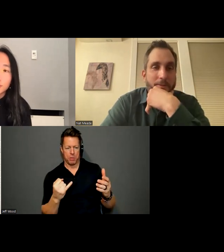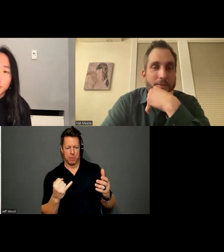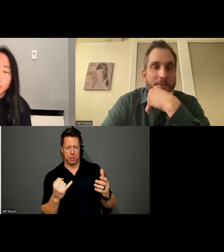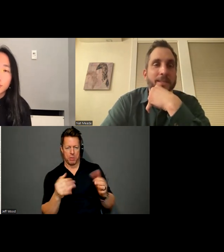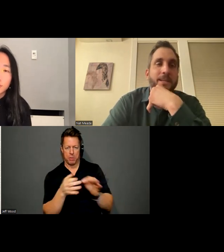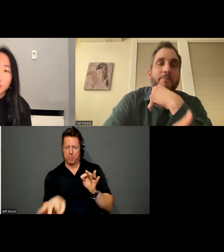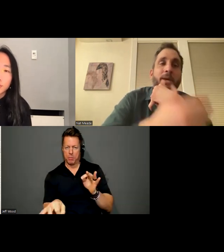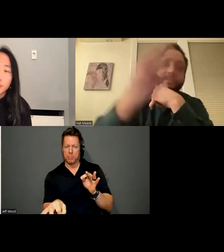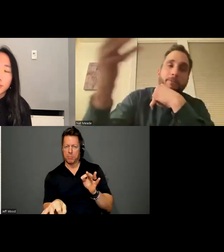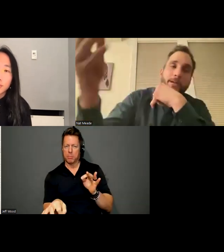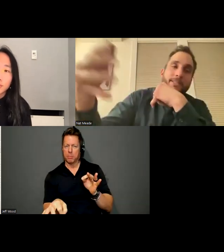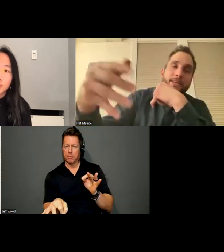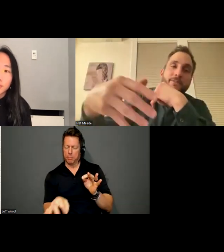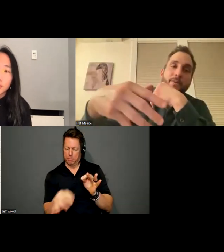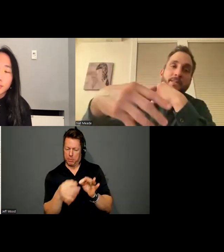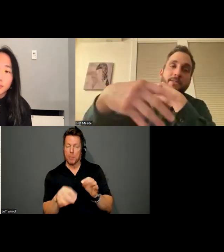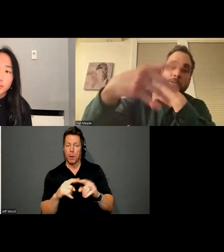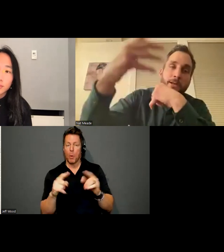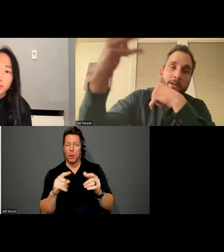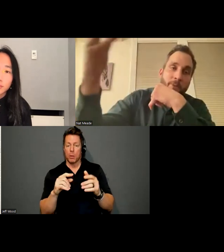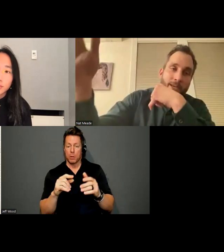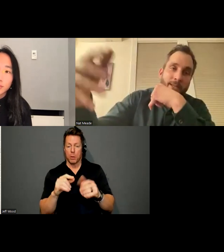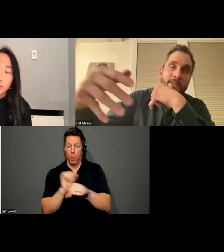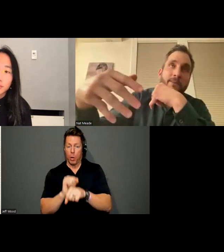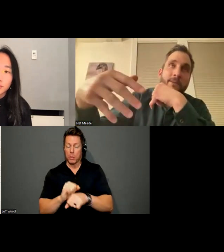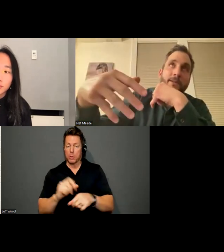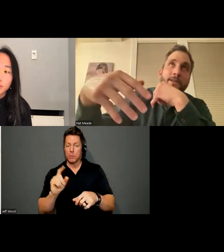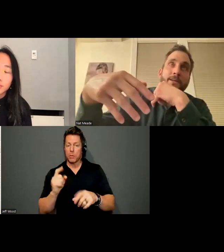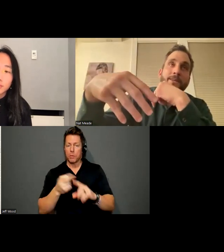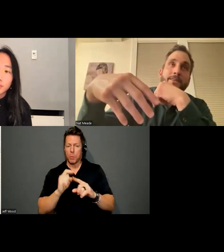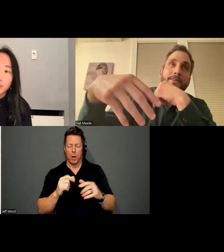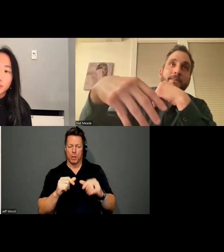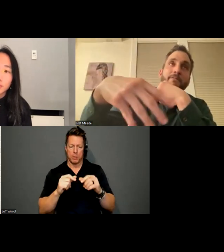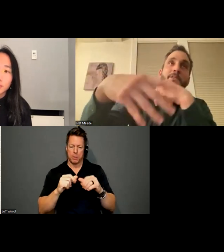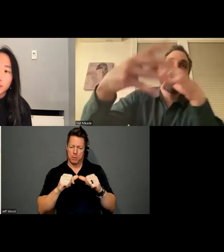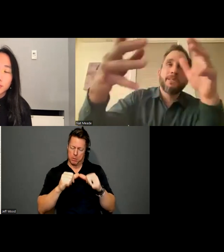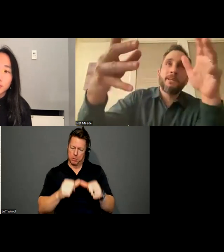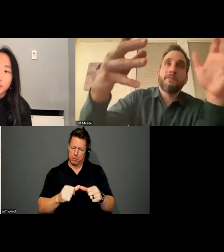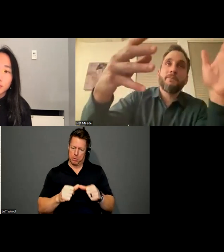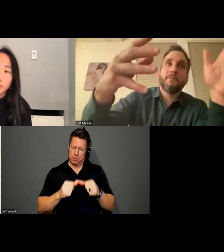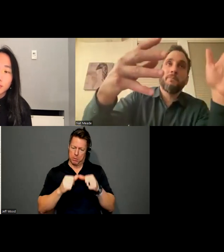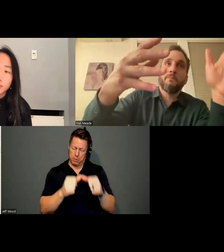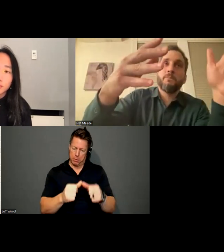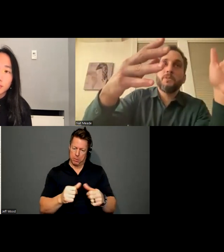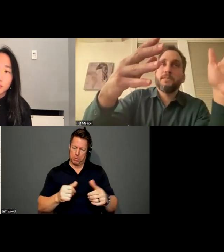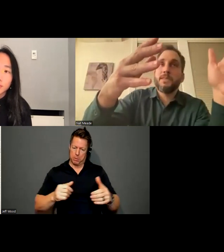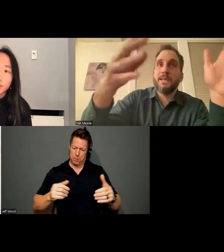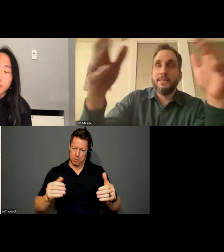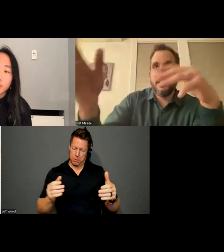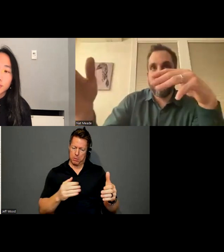what the thing that kind of makes the work is I spend so long on a painting kind of losing and